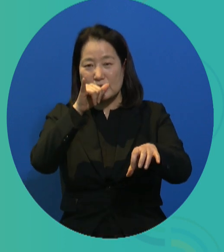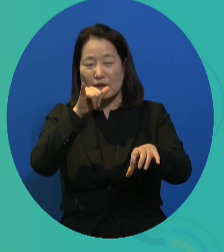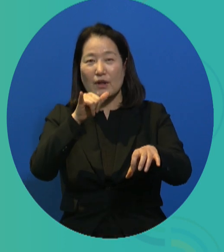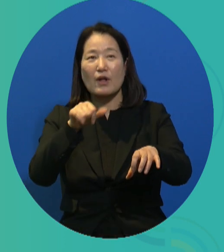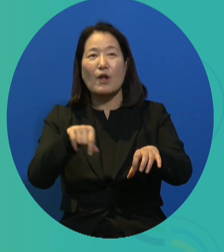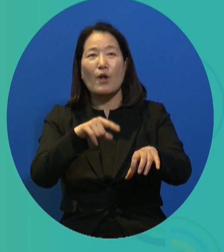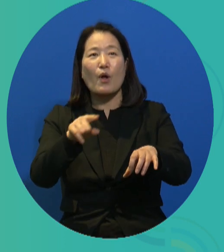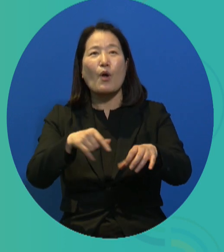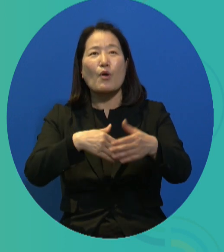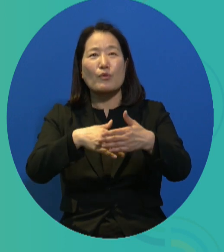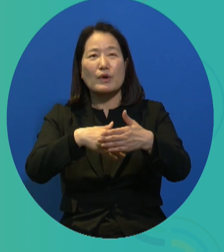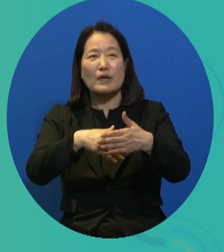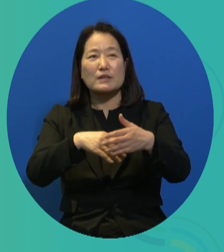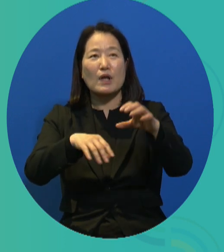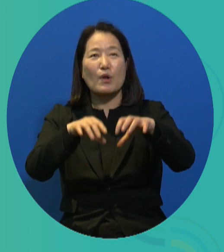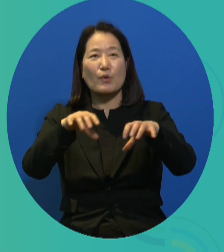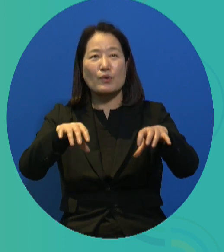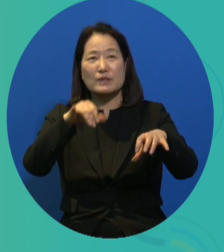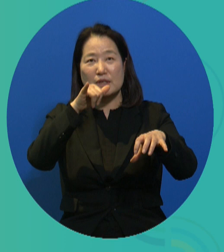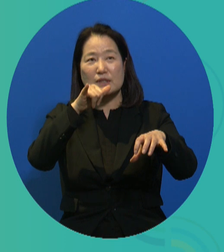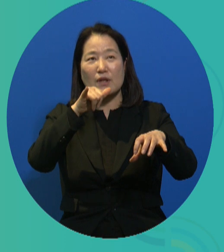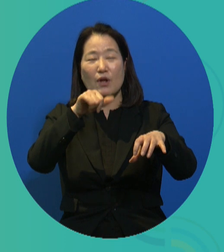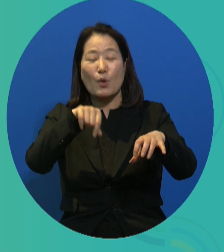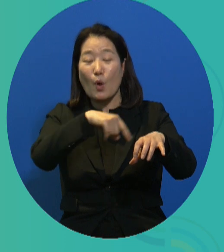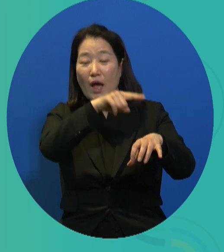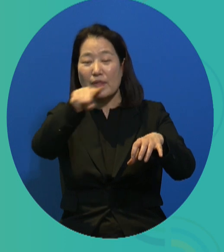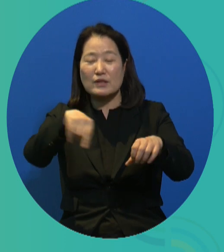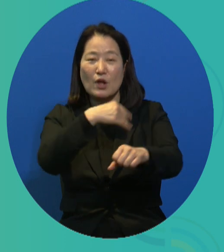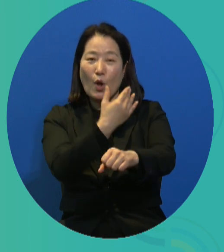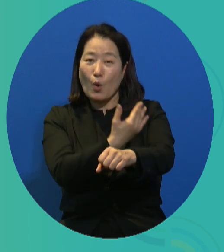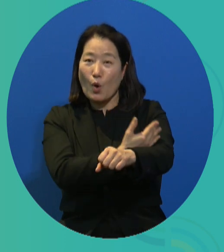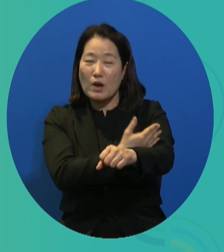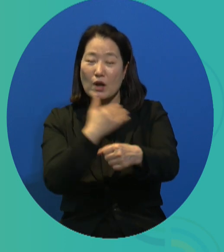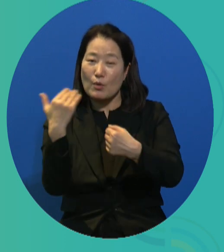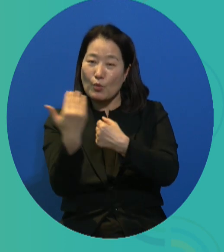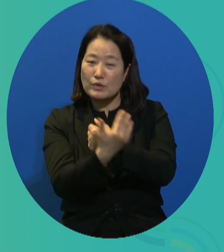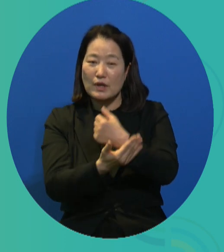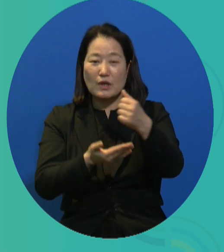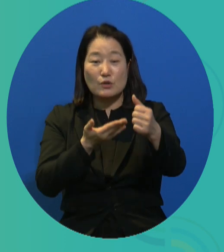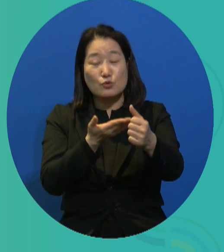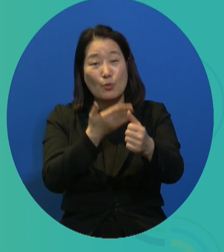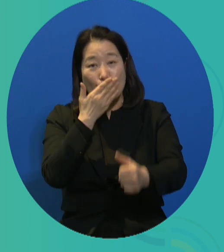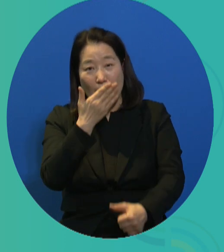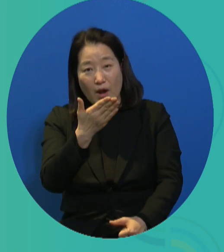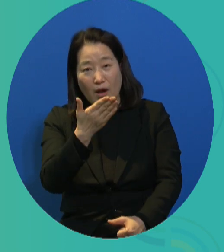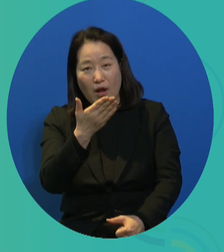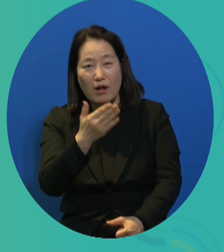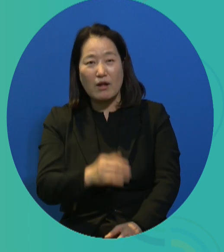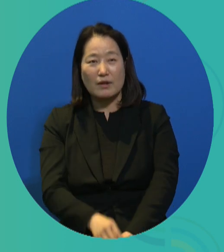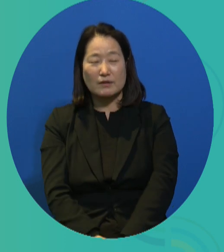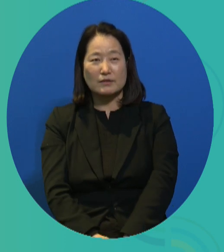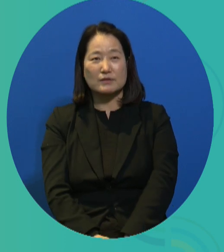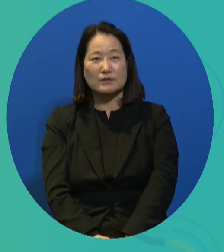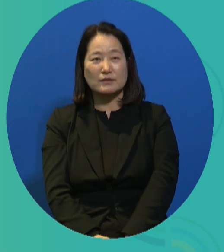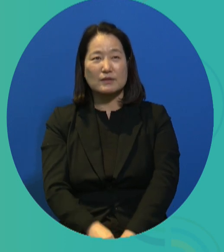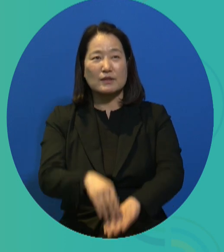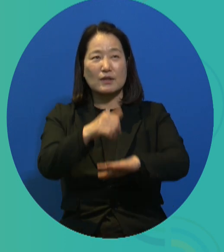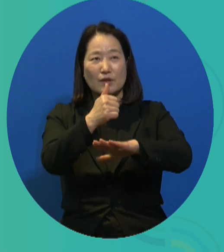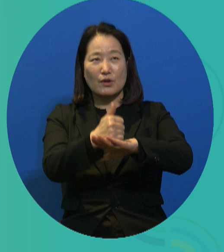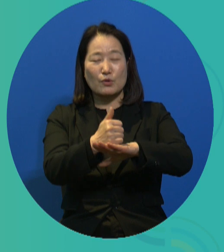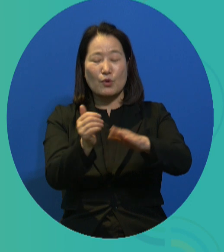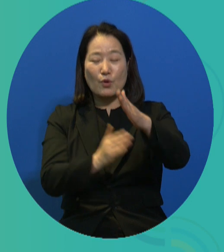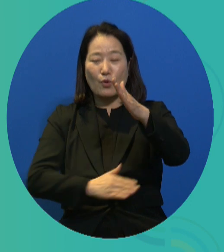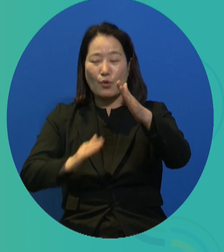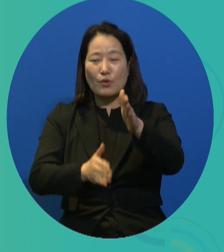economic in scope. It's where value and profits and commodities are exchanged. So it's not a place for rights to be guaranteed.